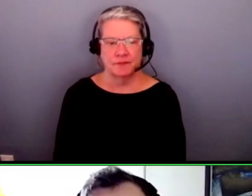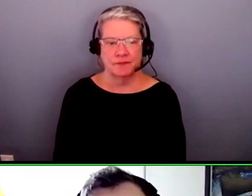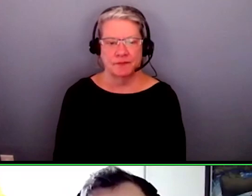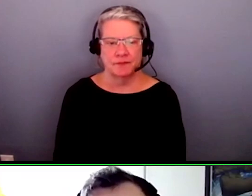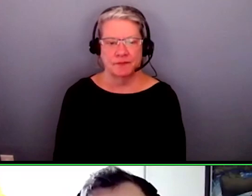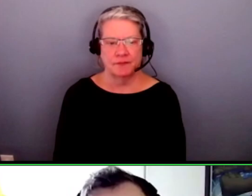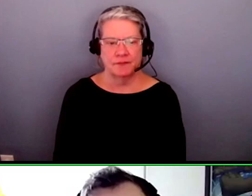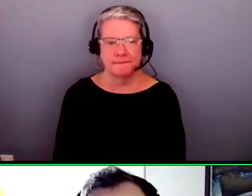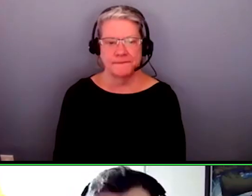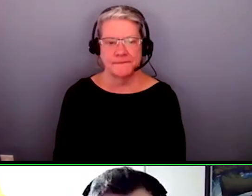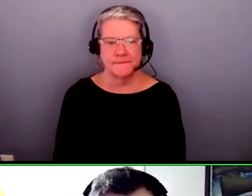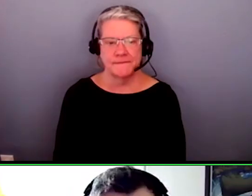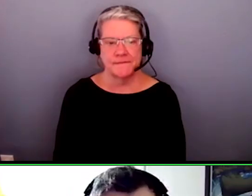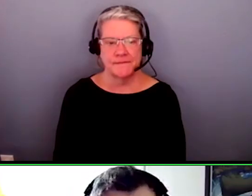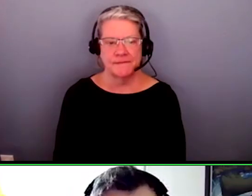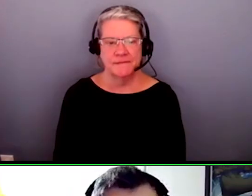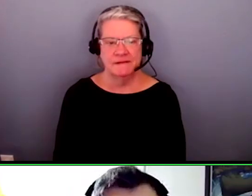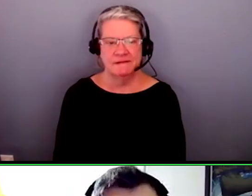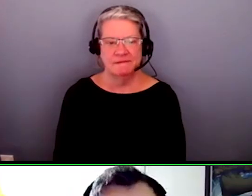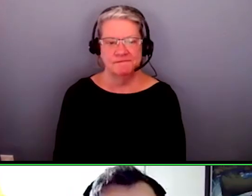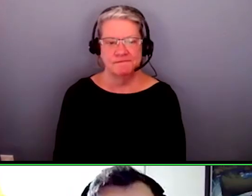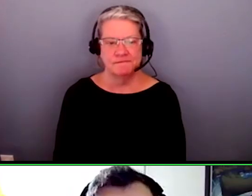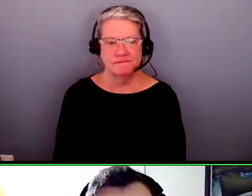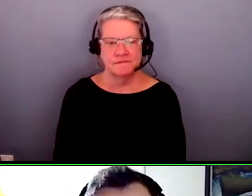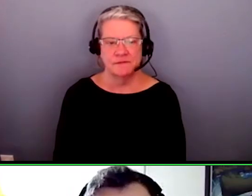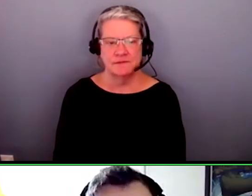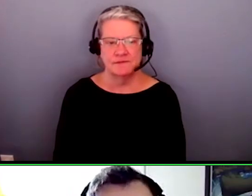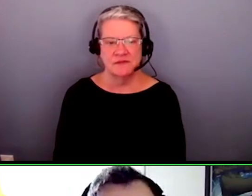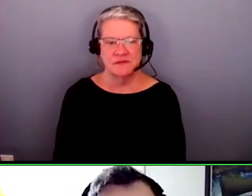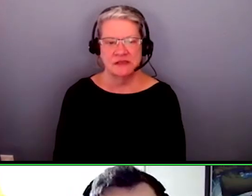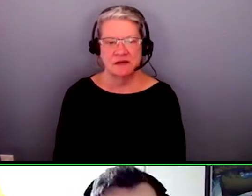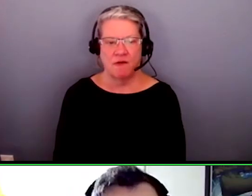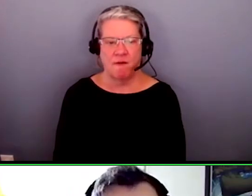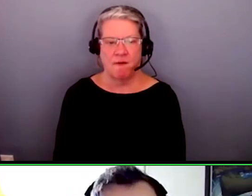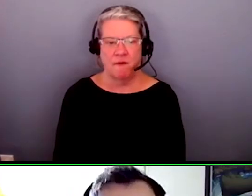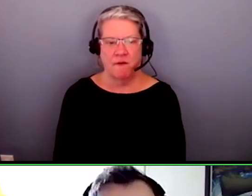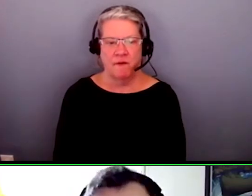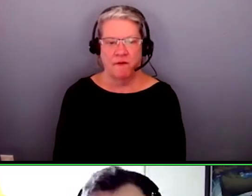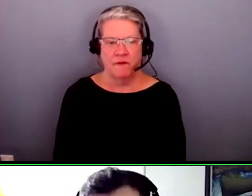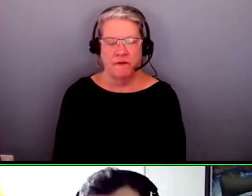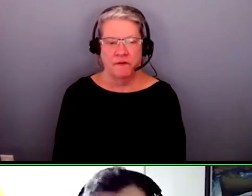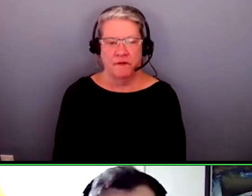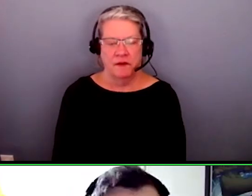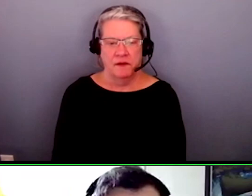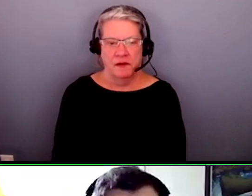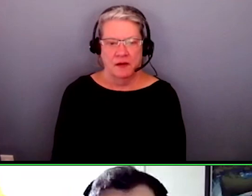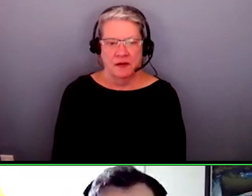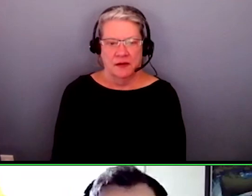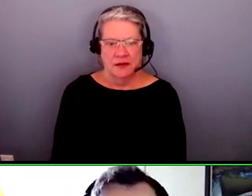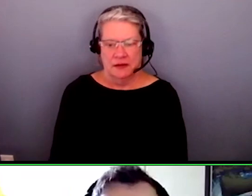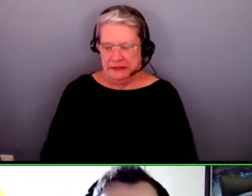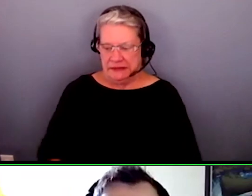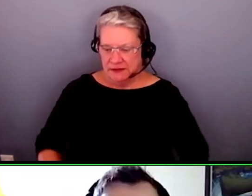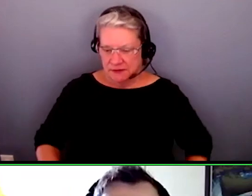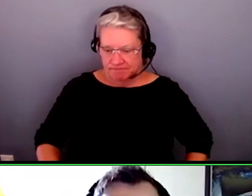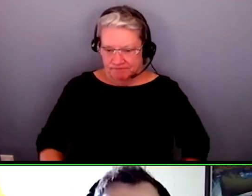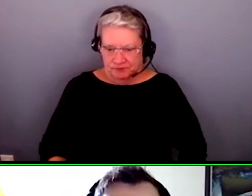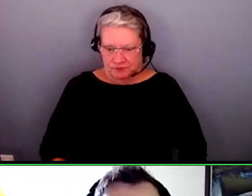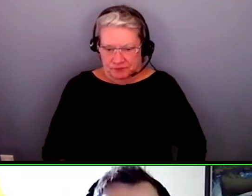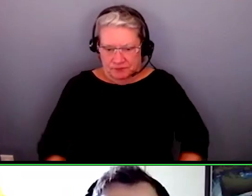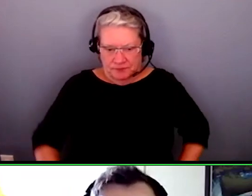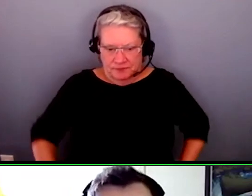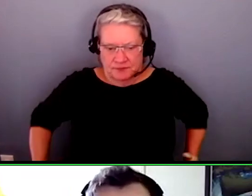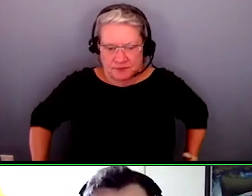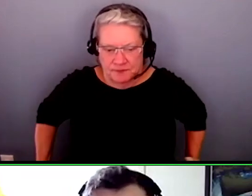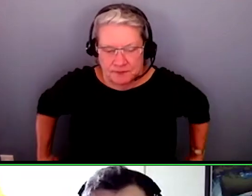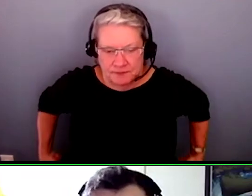whole downstream consequences from dealing with Medicaid and the insurance bill and all things like that. But